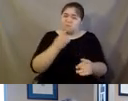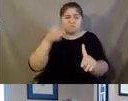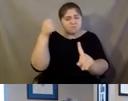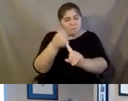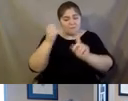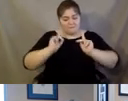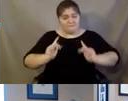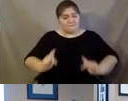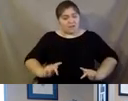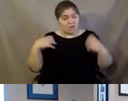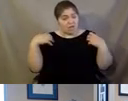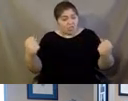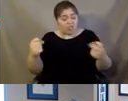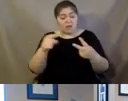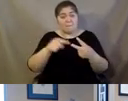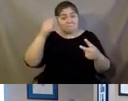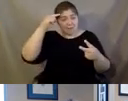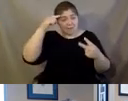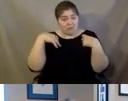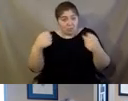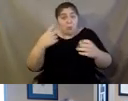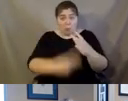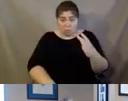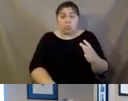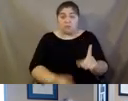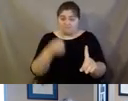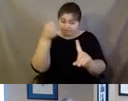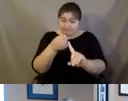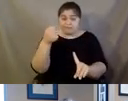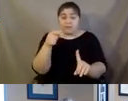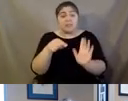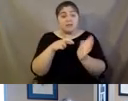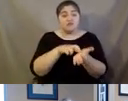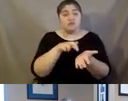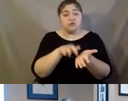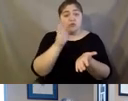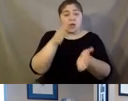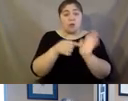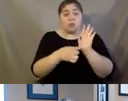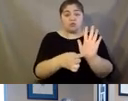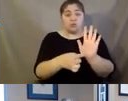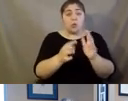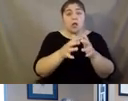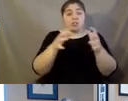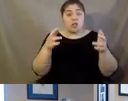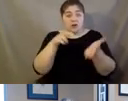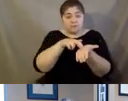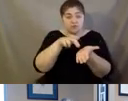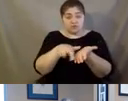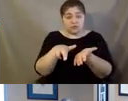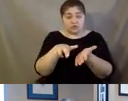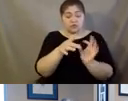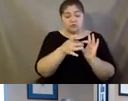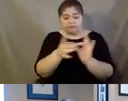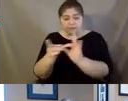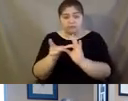physical and mental health. And this set of research here, I'll just point out the fact that a lot of the research around the impact